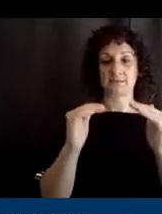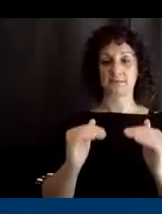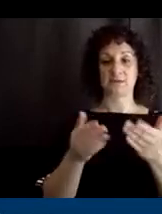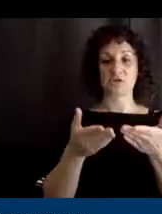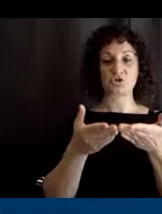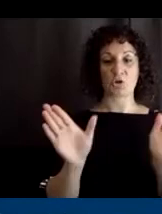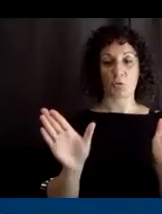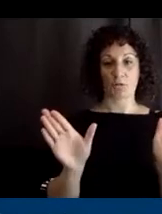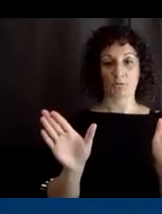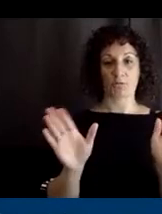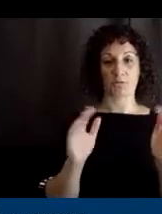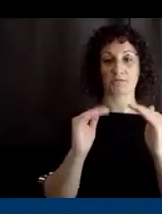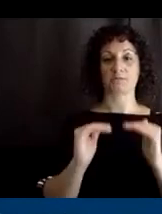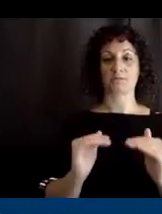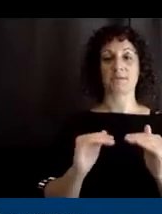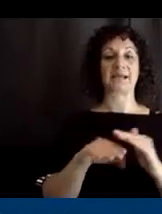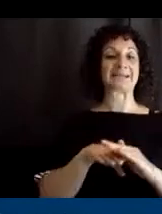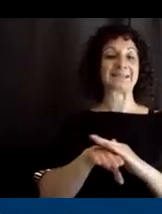general, accessibility,